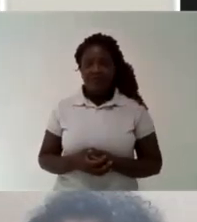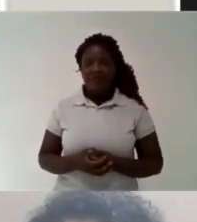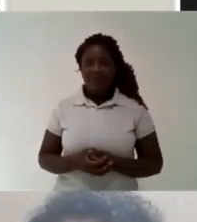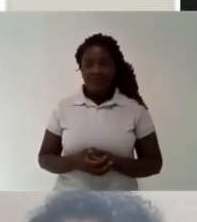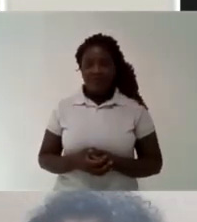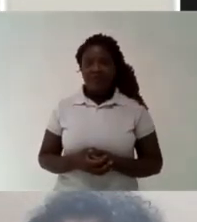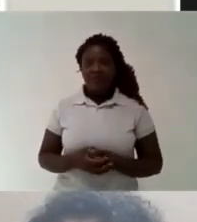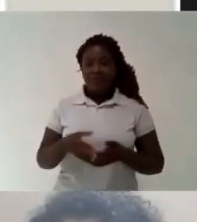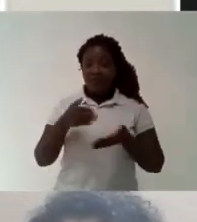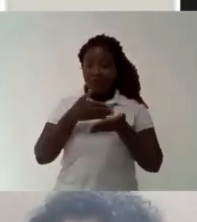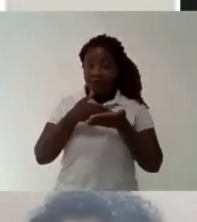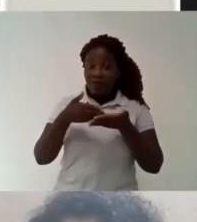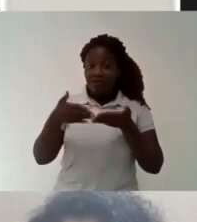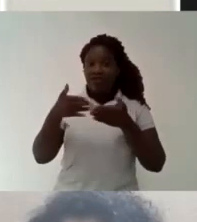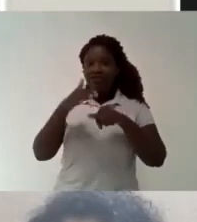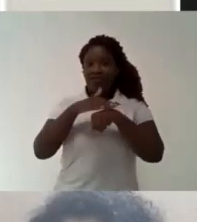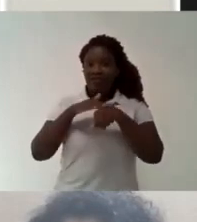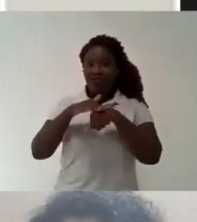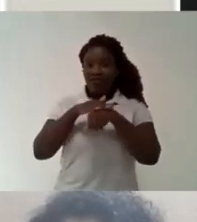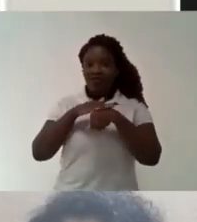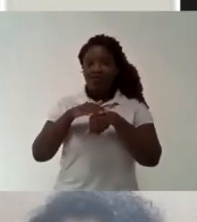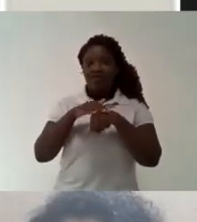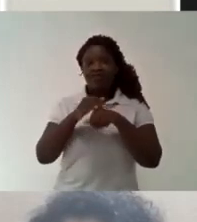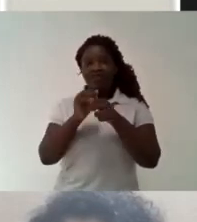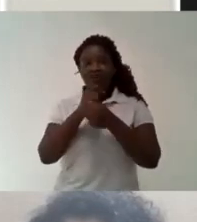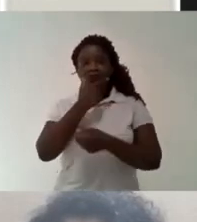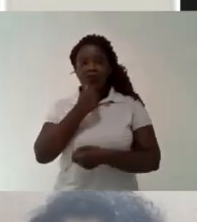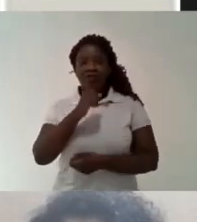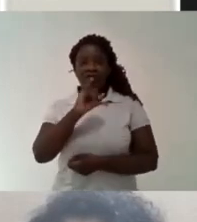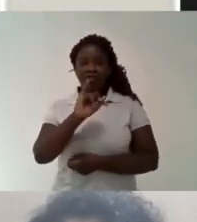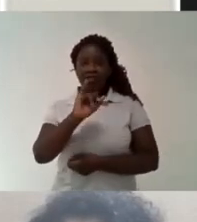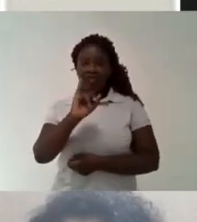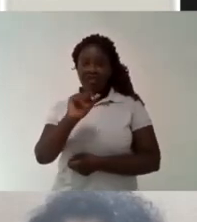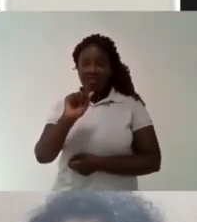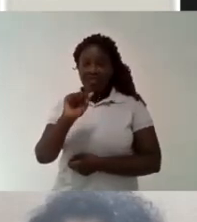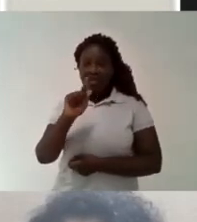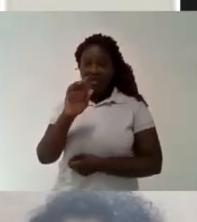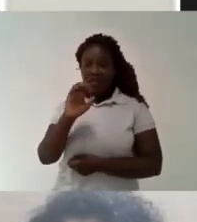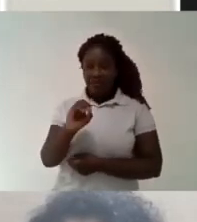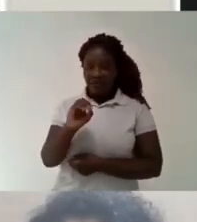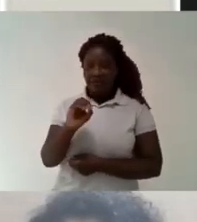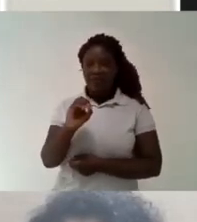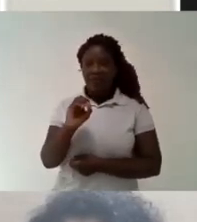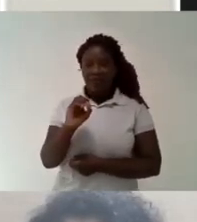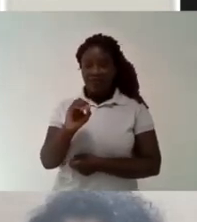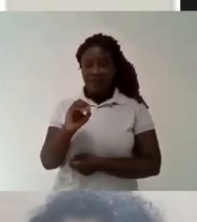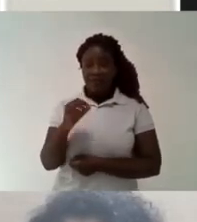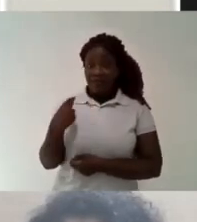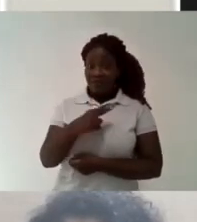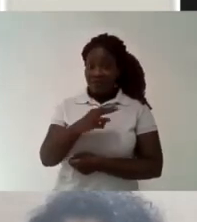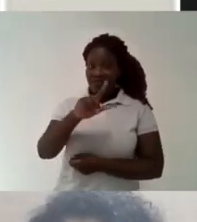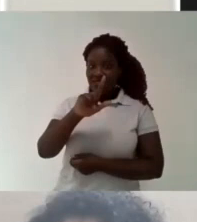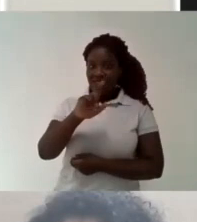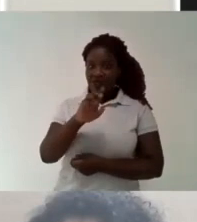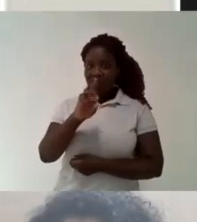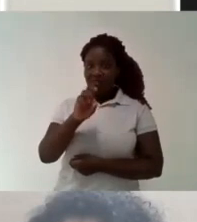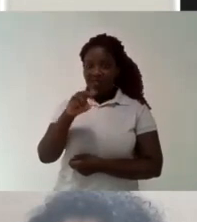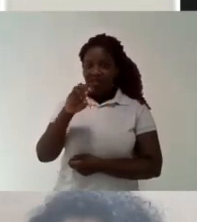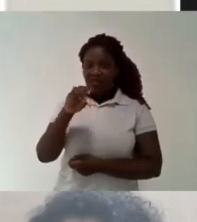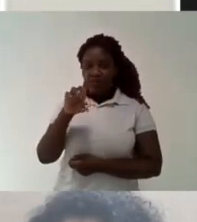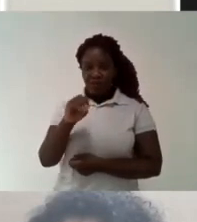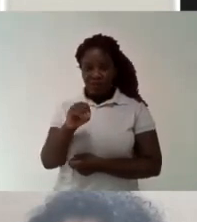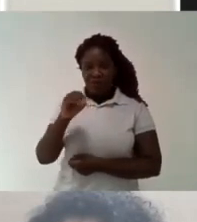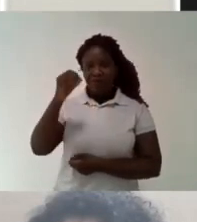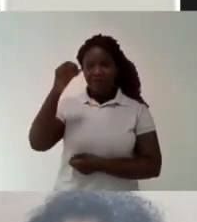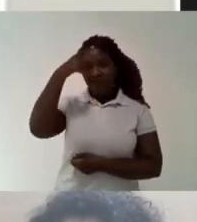you for connecting today And I would like to thank also our guests and